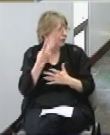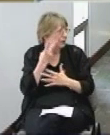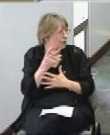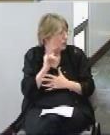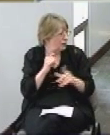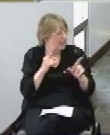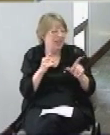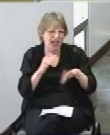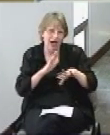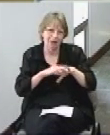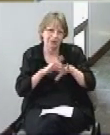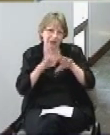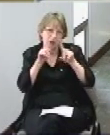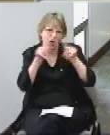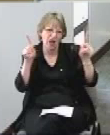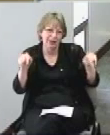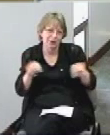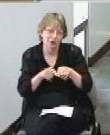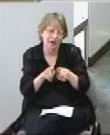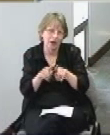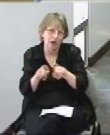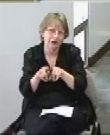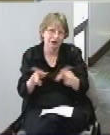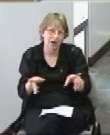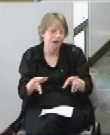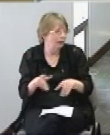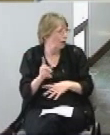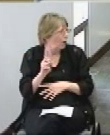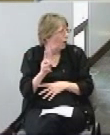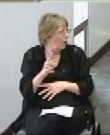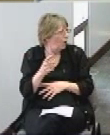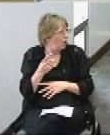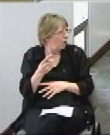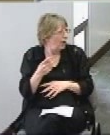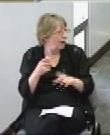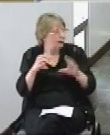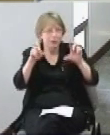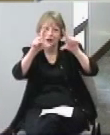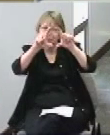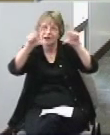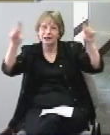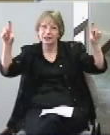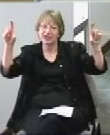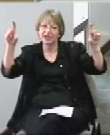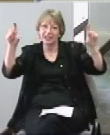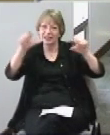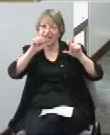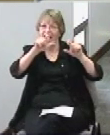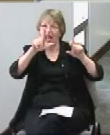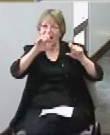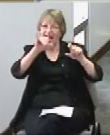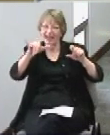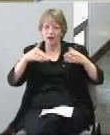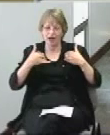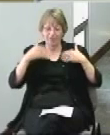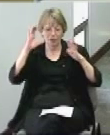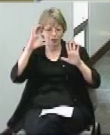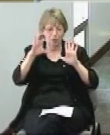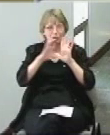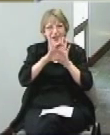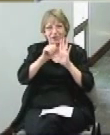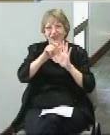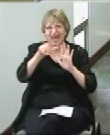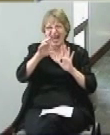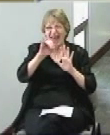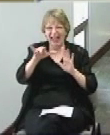on the screen as well where the signage says the alley we're actually going to have a photograph of an alley and